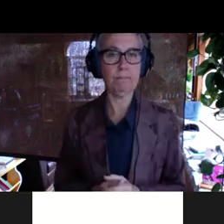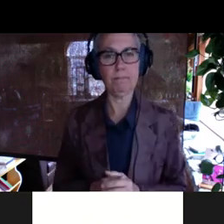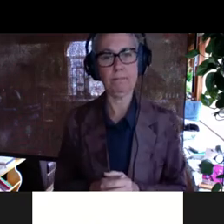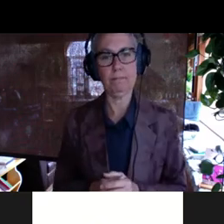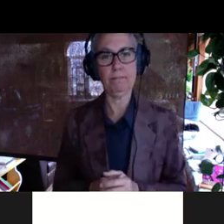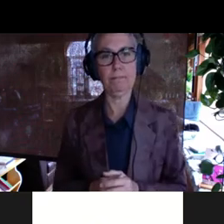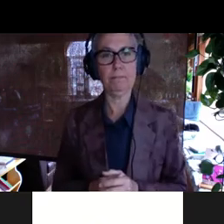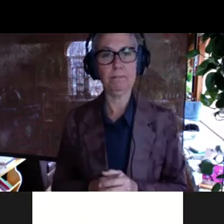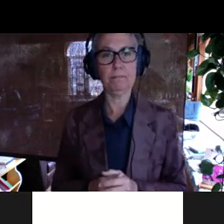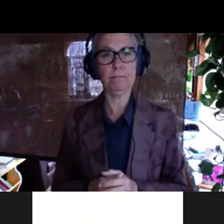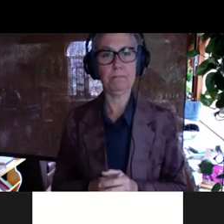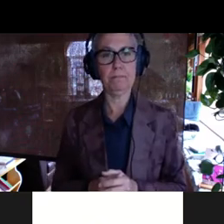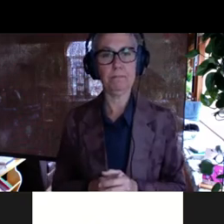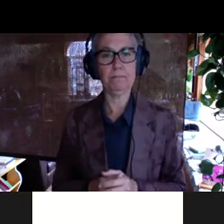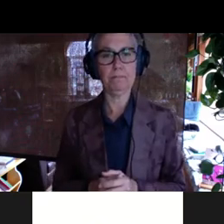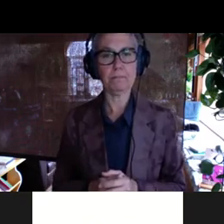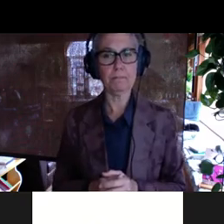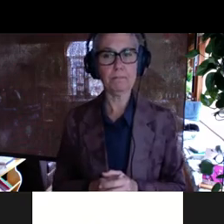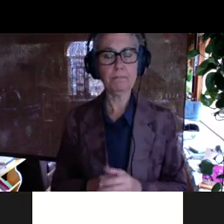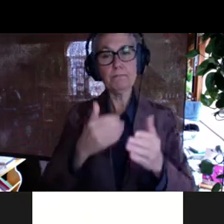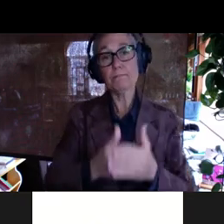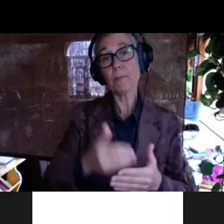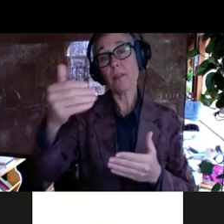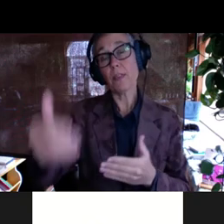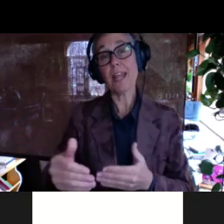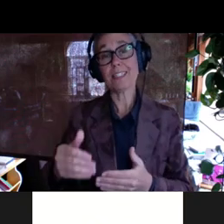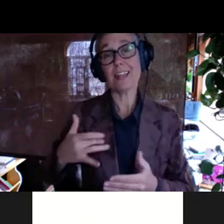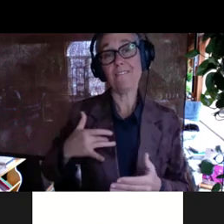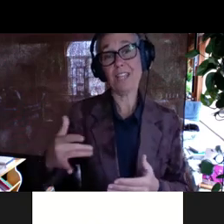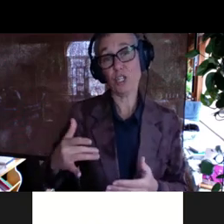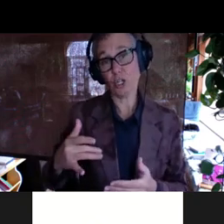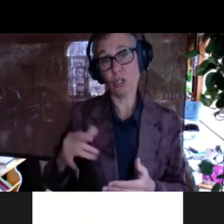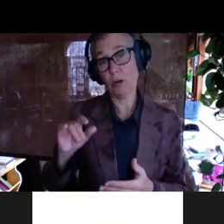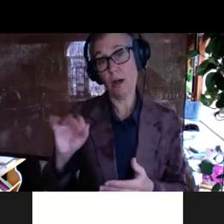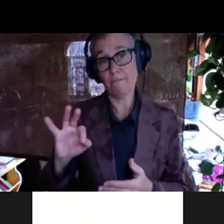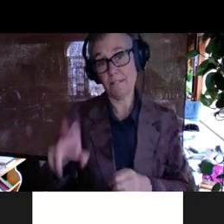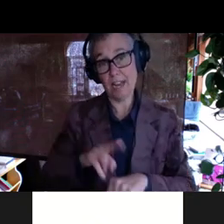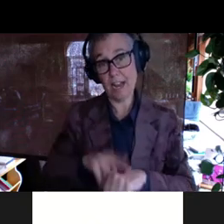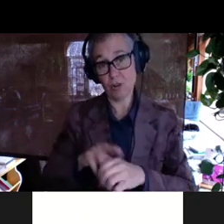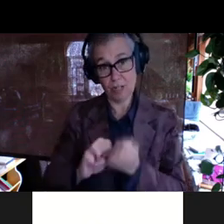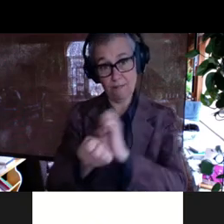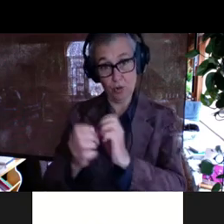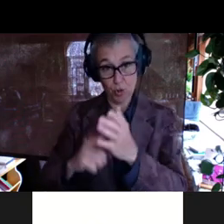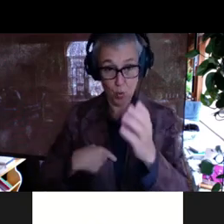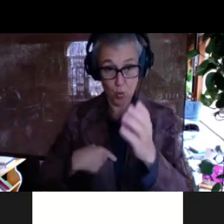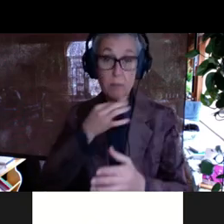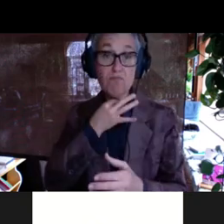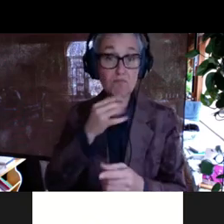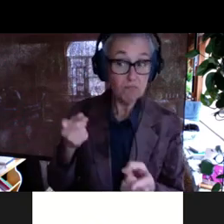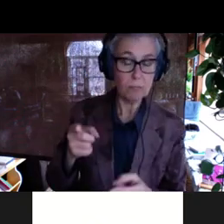Okay. The next feature of natural evolution that I was interested in is random.